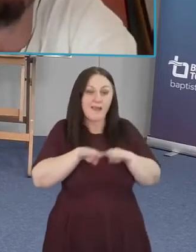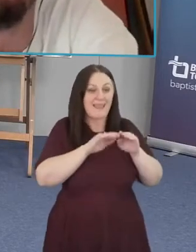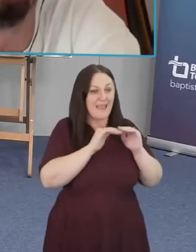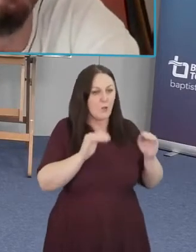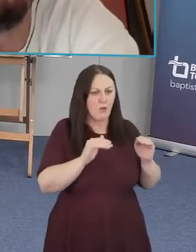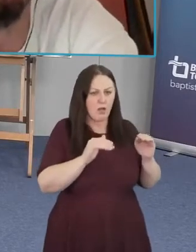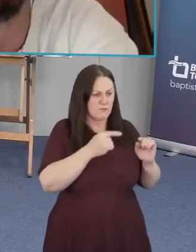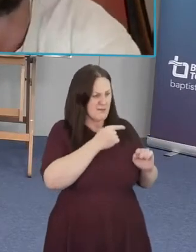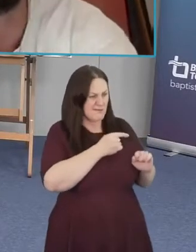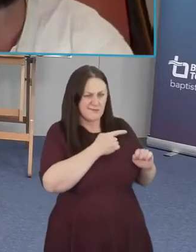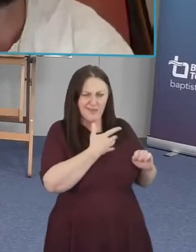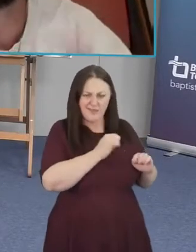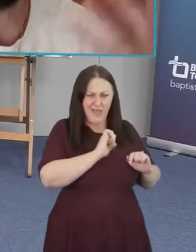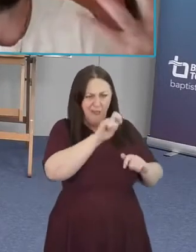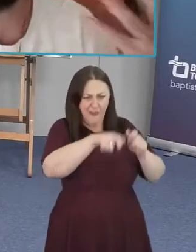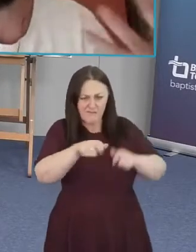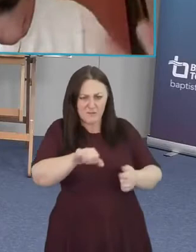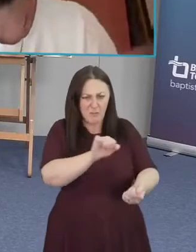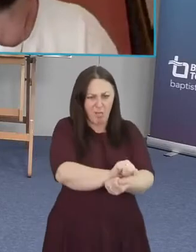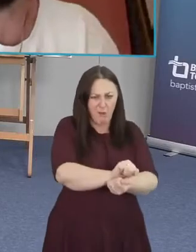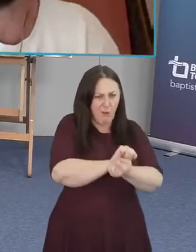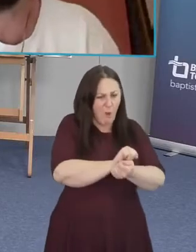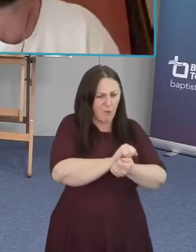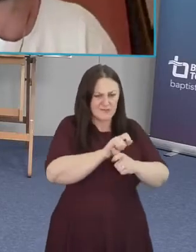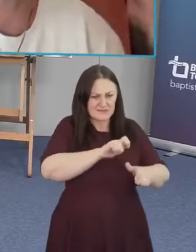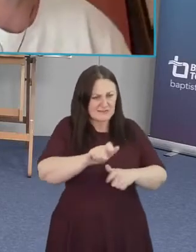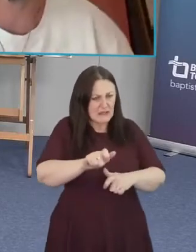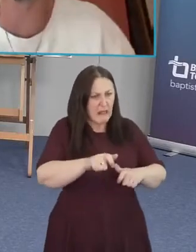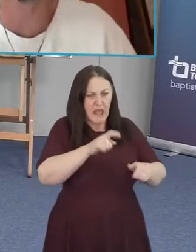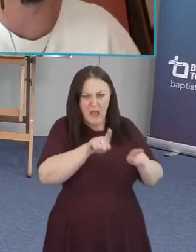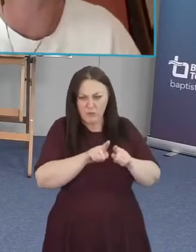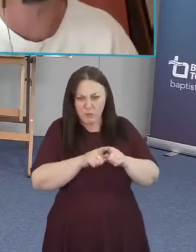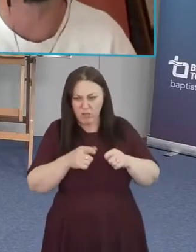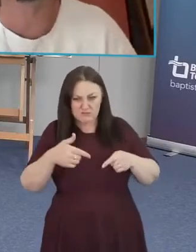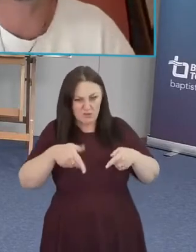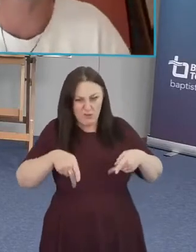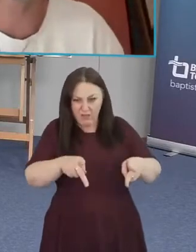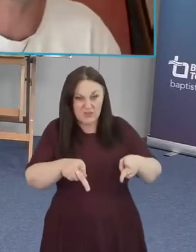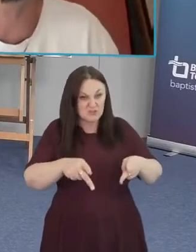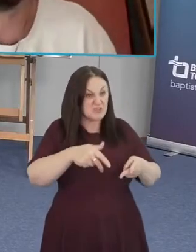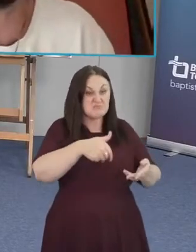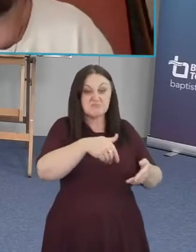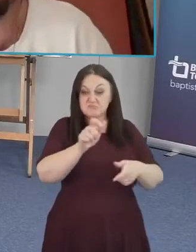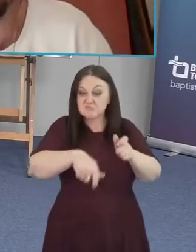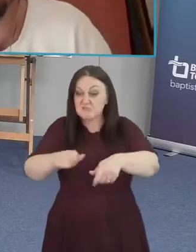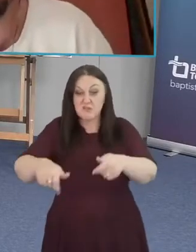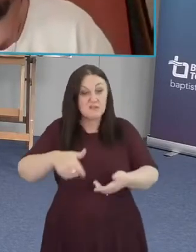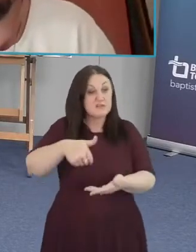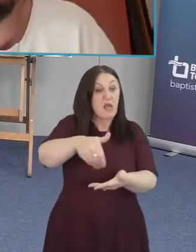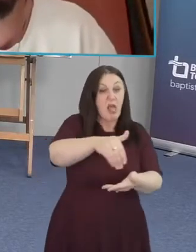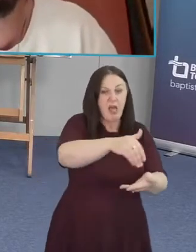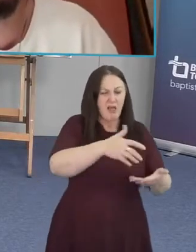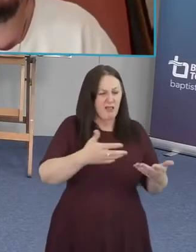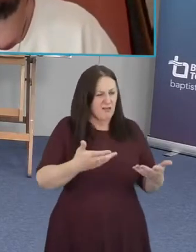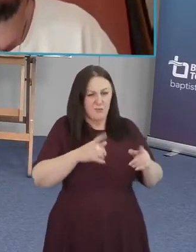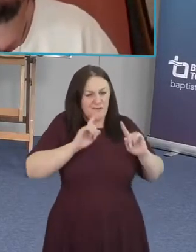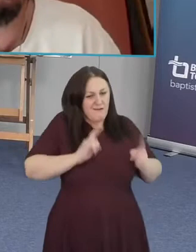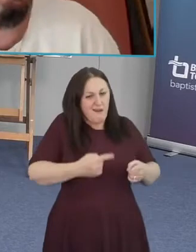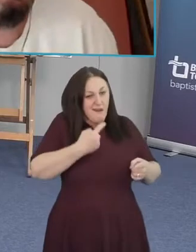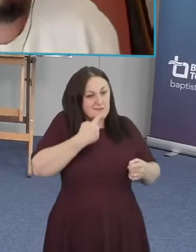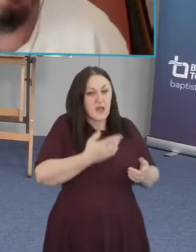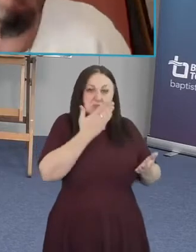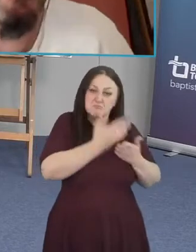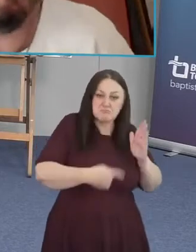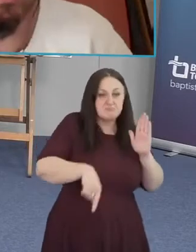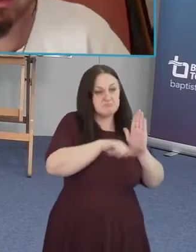and selling people on street corners so you know i think that's where we can't say all lives matter until we can say that black lives matter